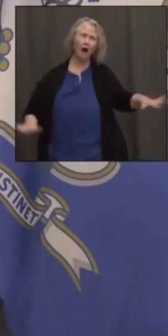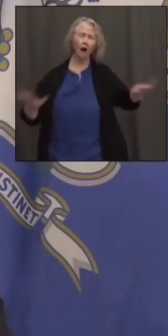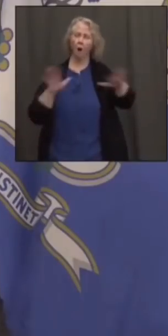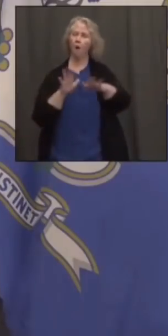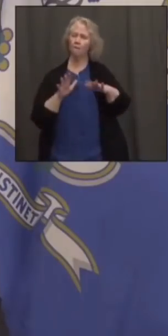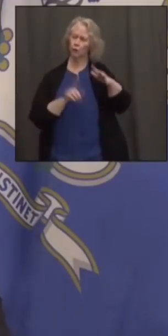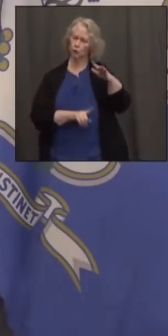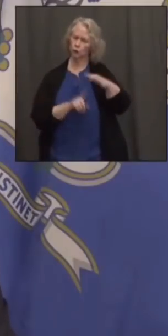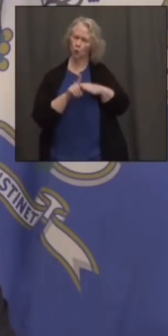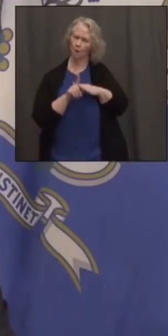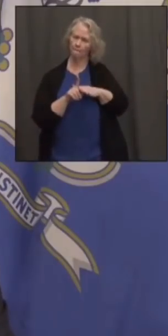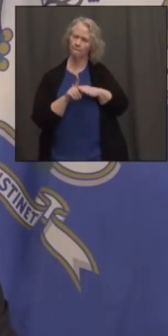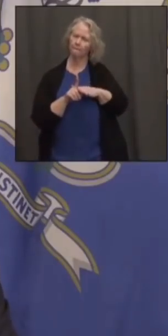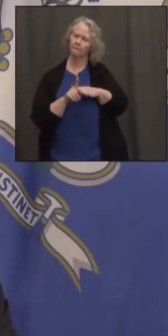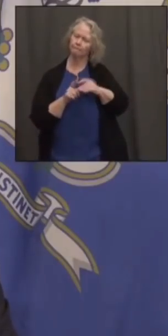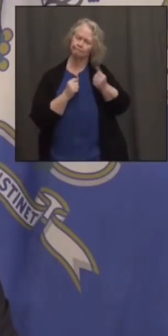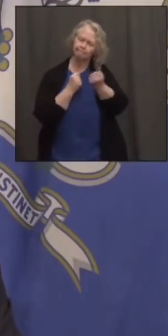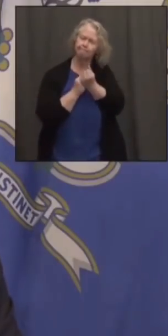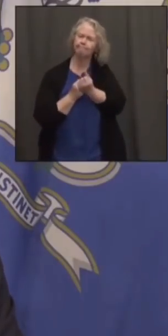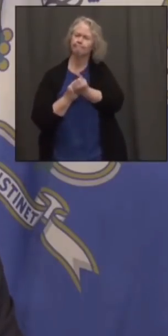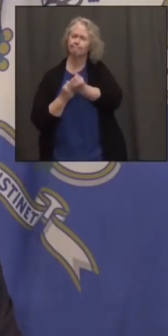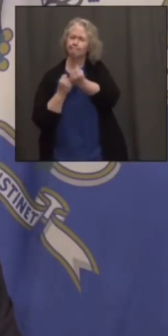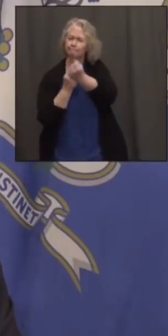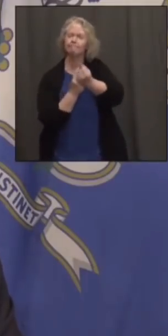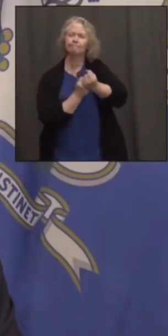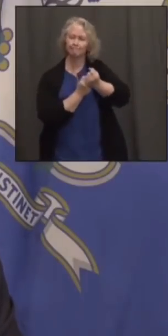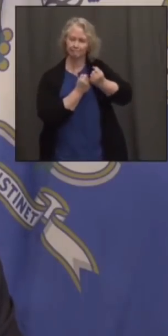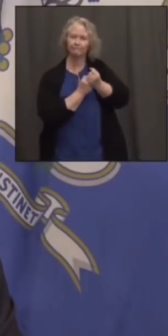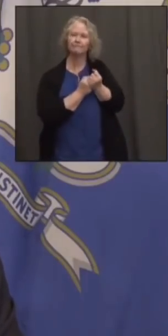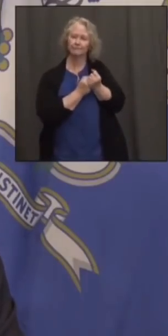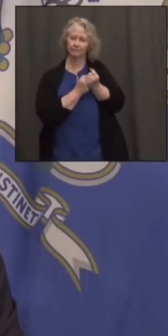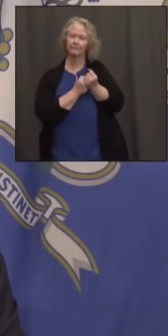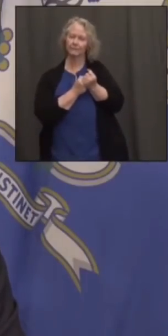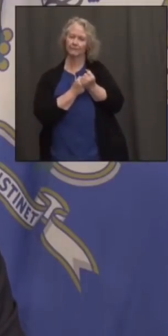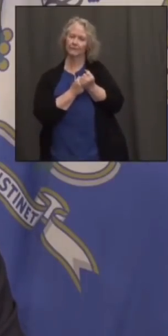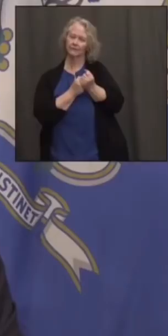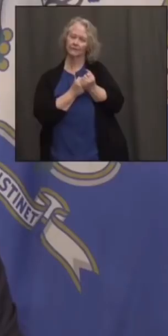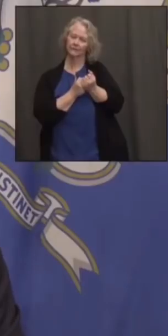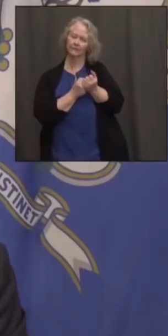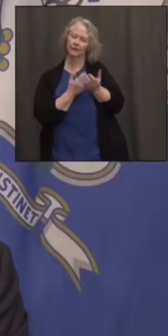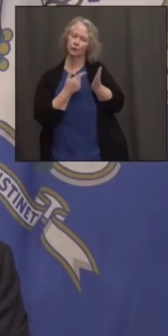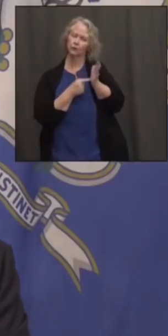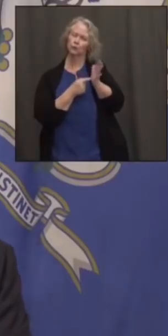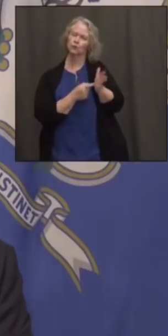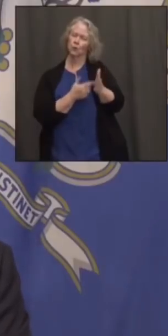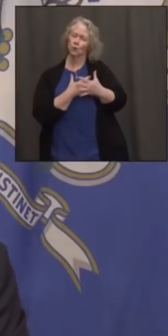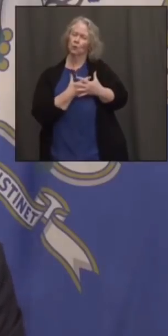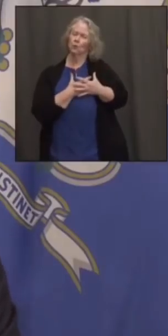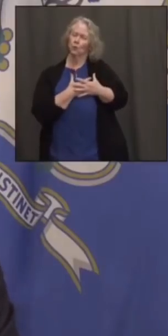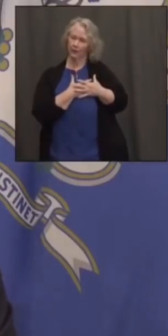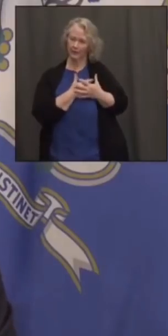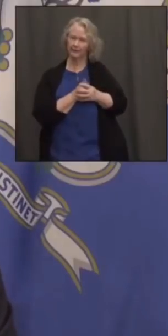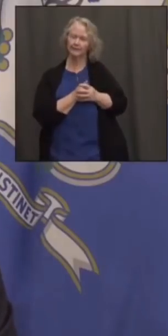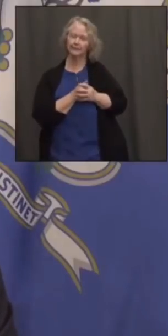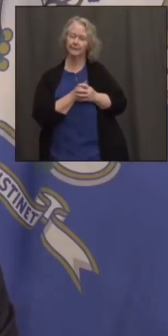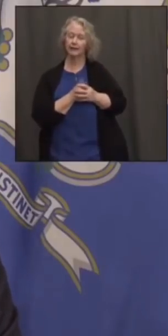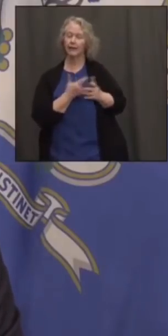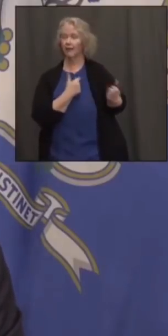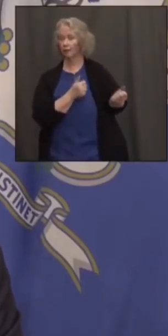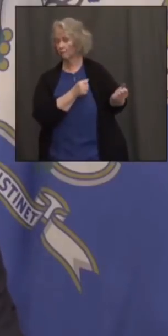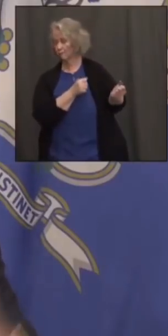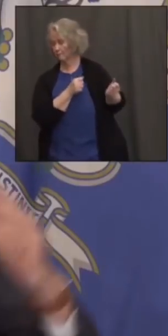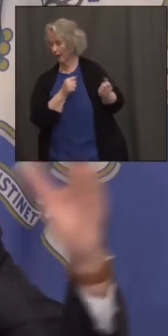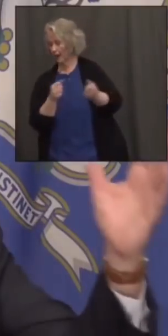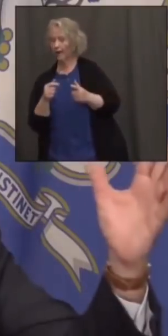as brothers and sisters behind what this meant to them. And driving back up from New Haven to